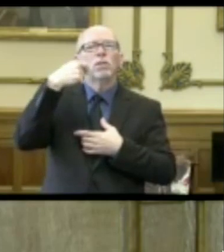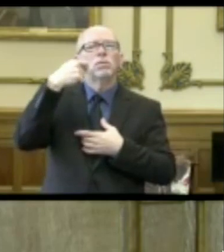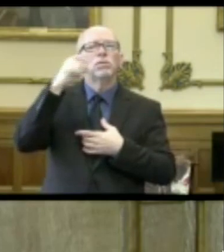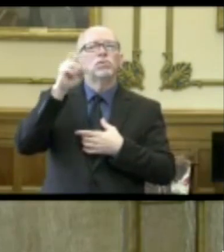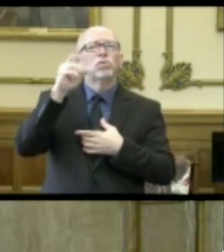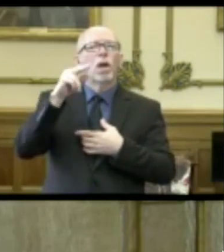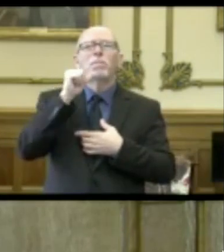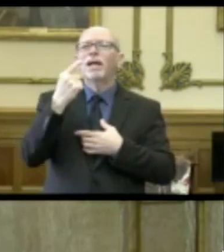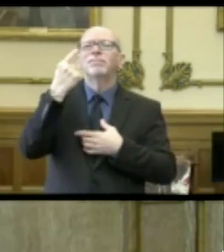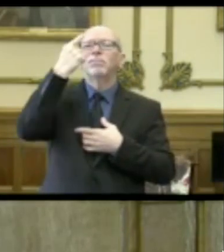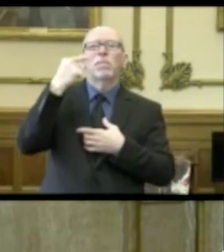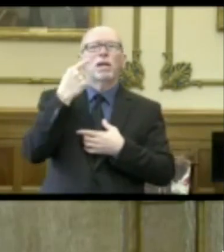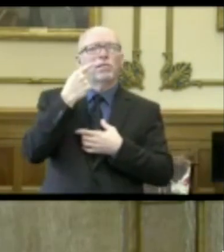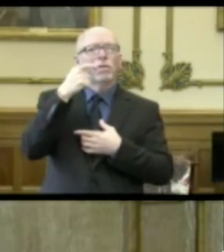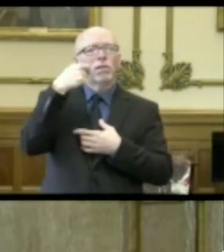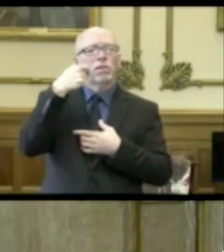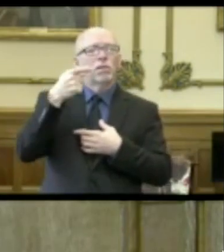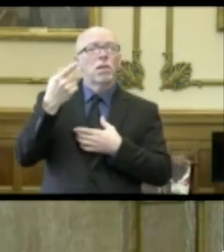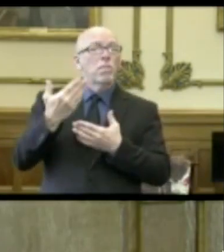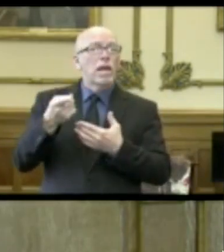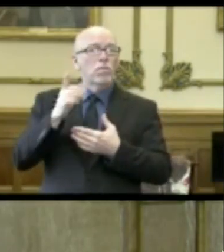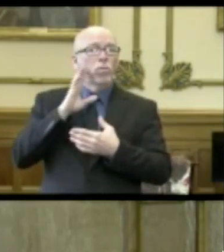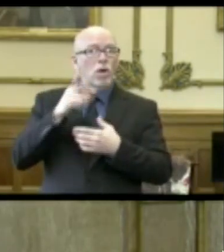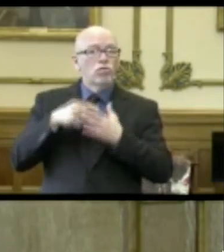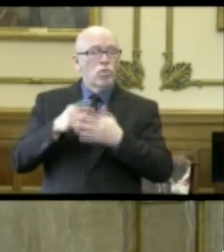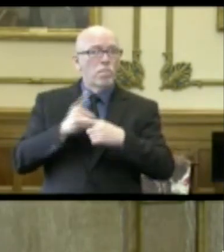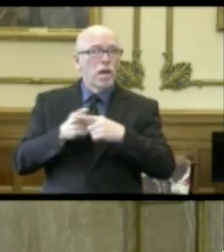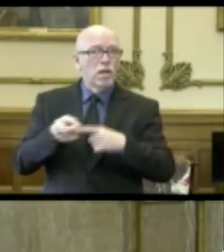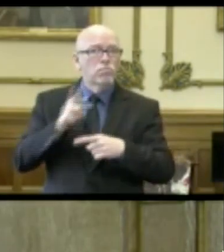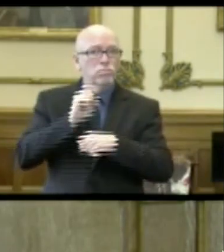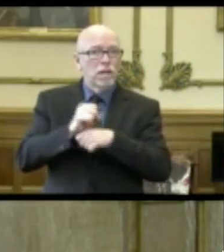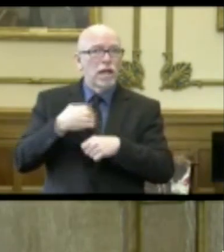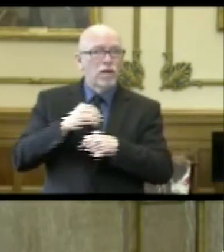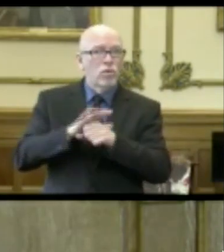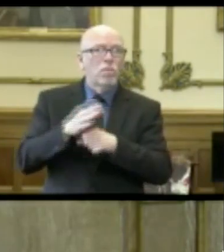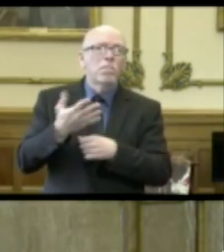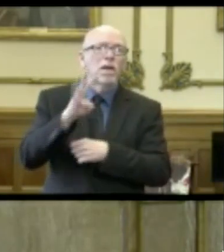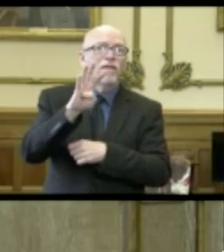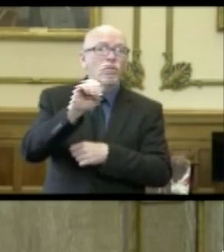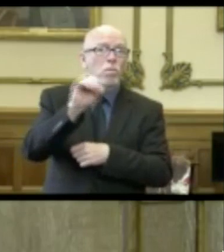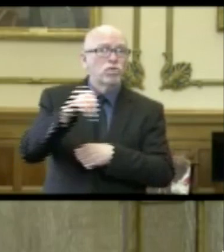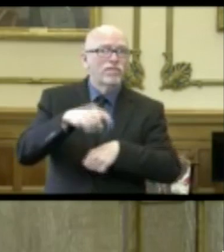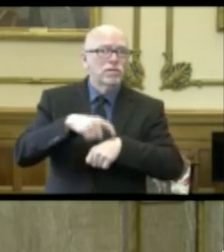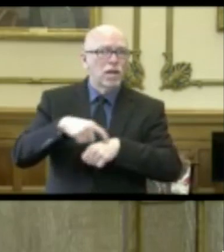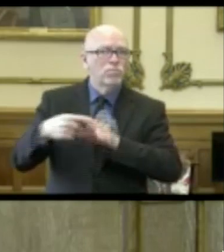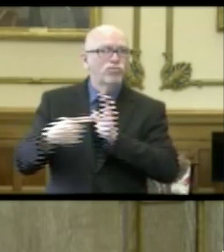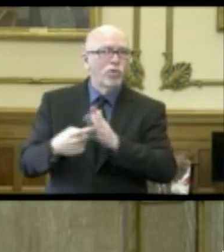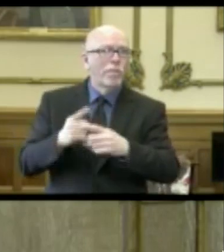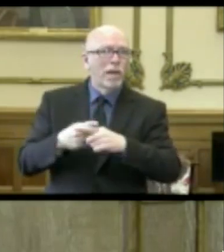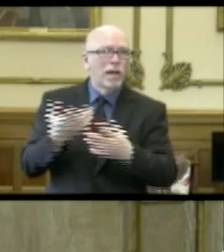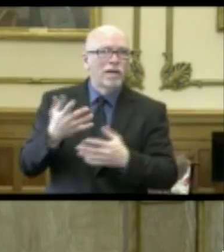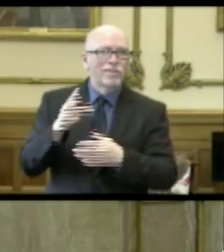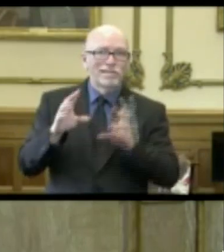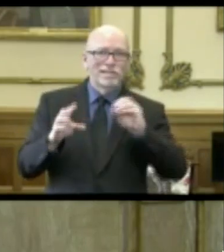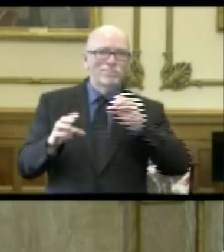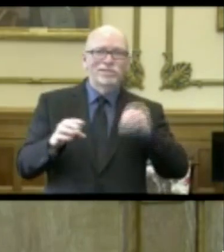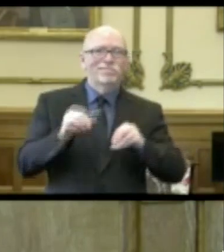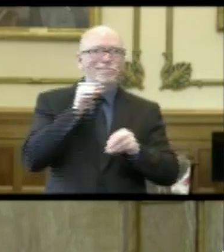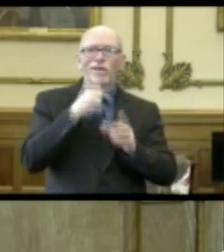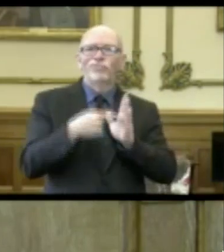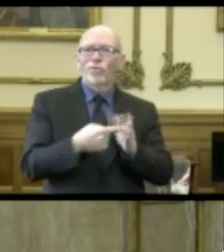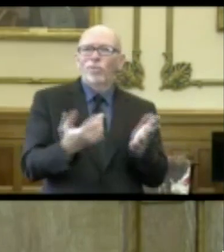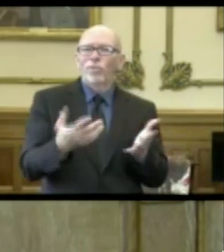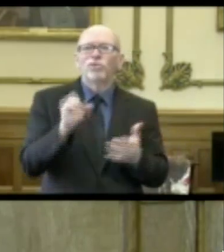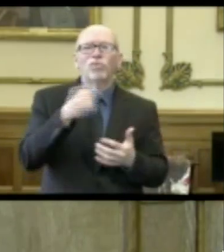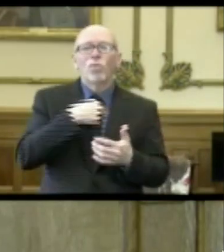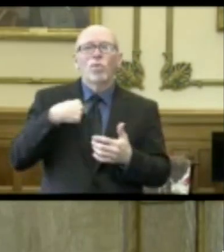swab, it may be positive when that individual truly has COVID-19 about 40% of the time. So it is critical that we are testing